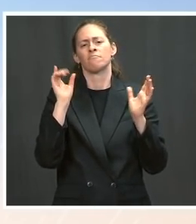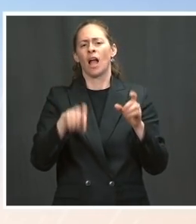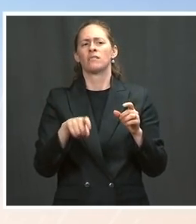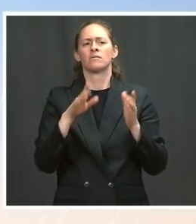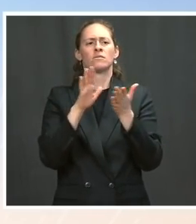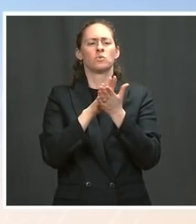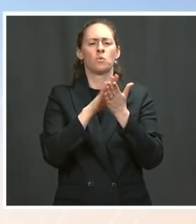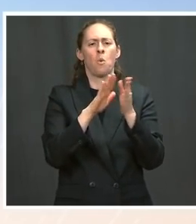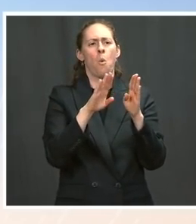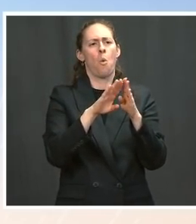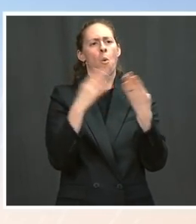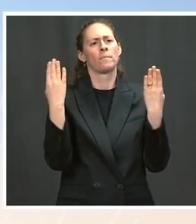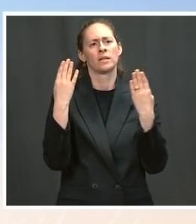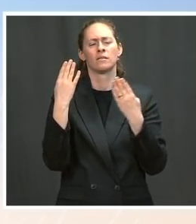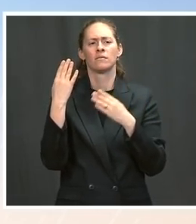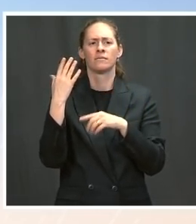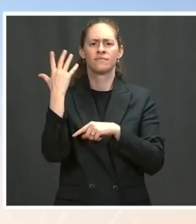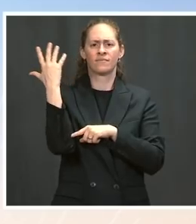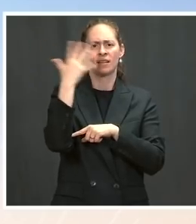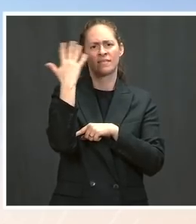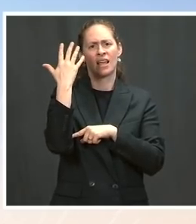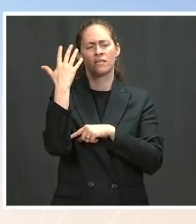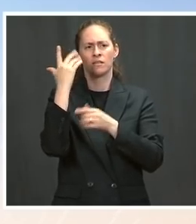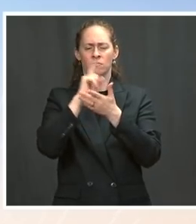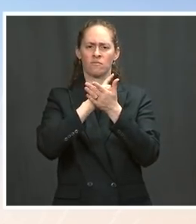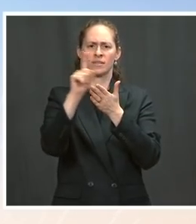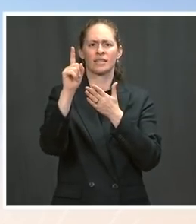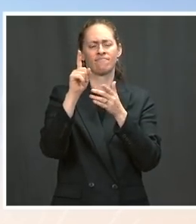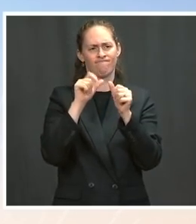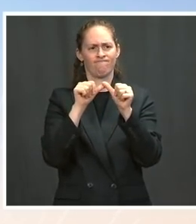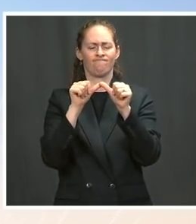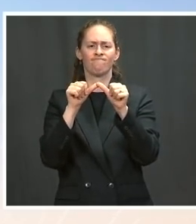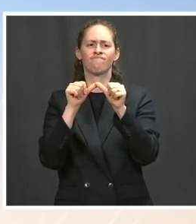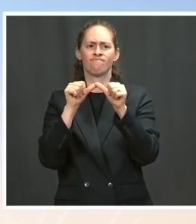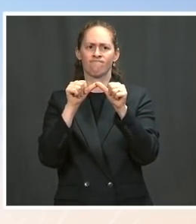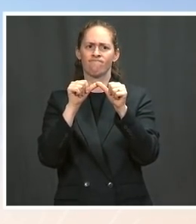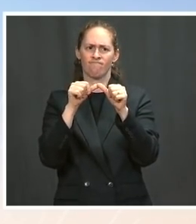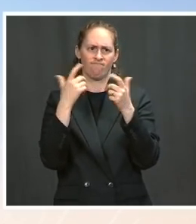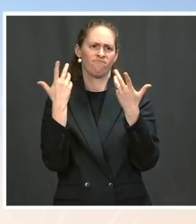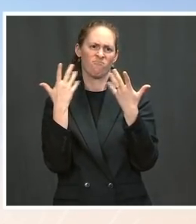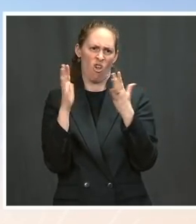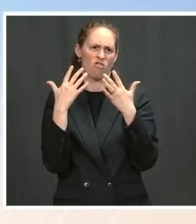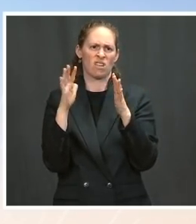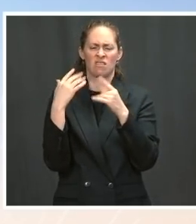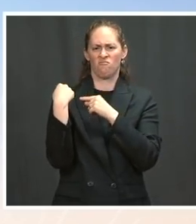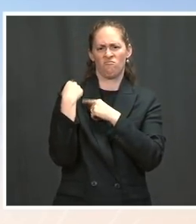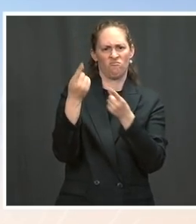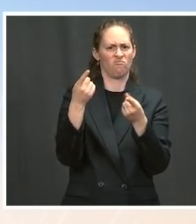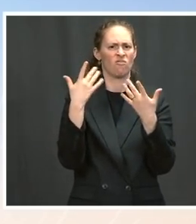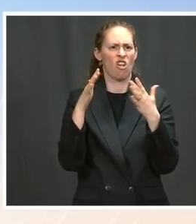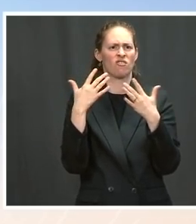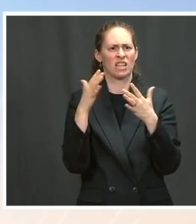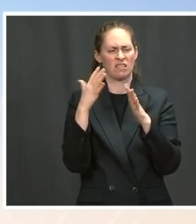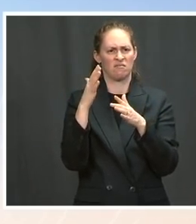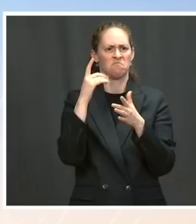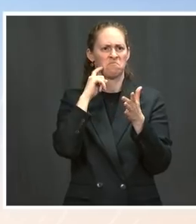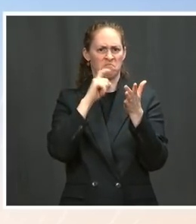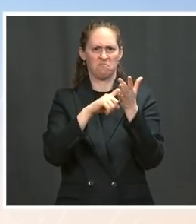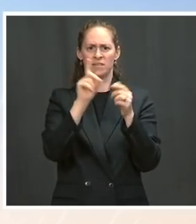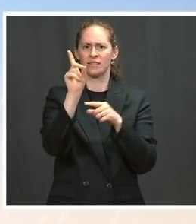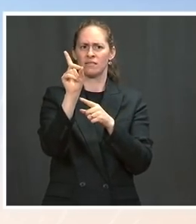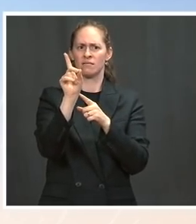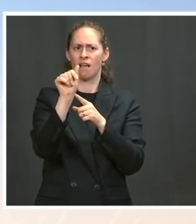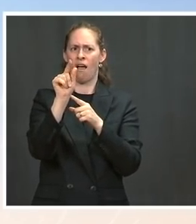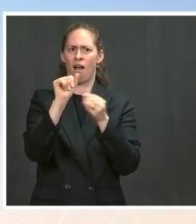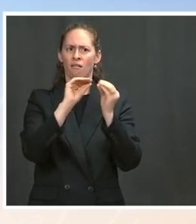the country. We've seen data come out, that's from March. There's a little bit of a delay in, not delay, it's done on a